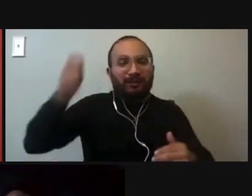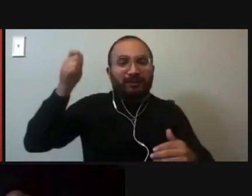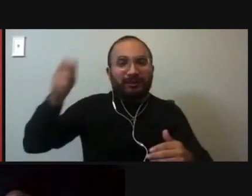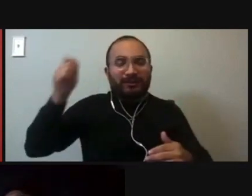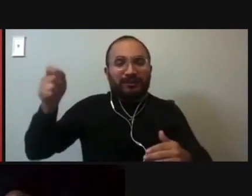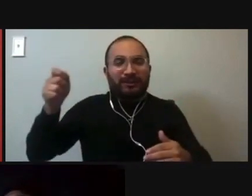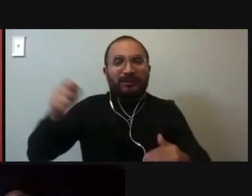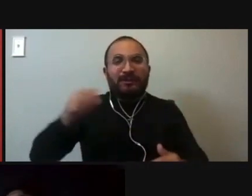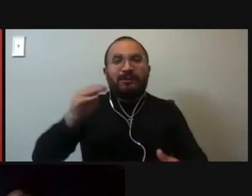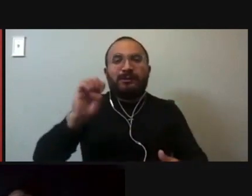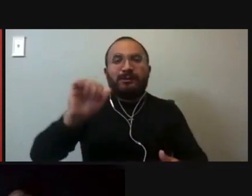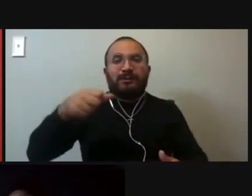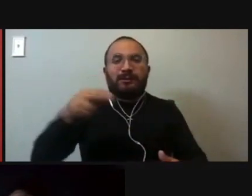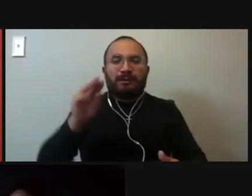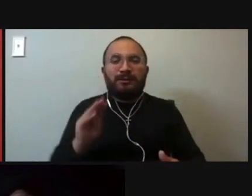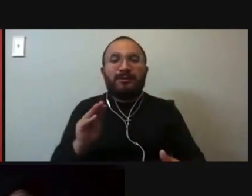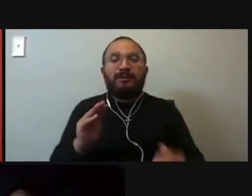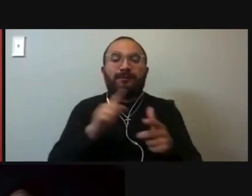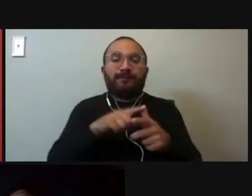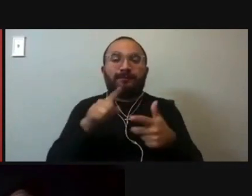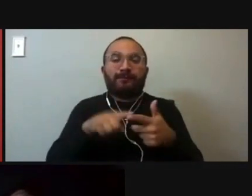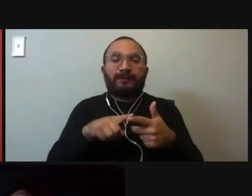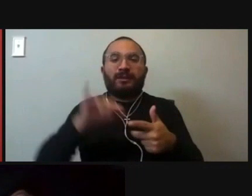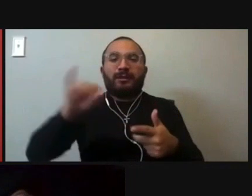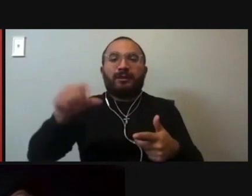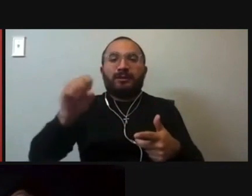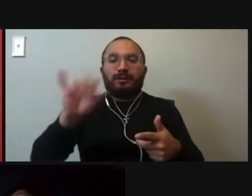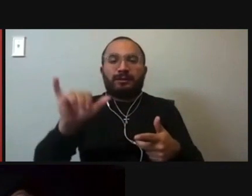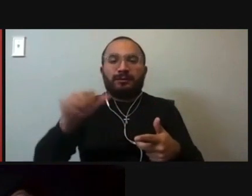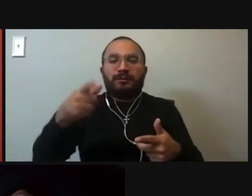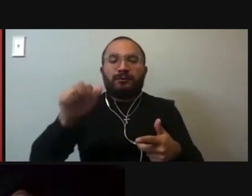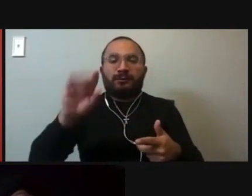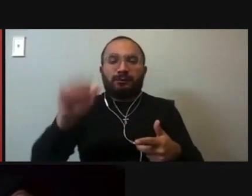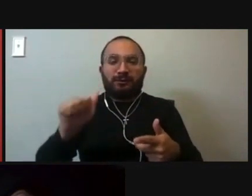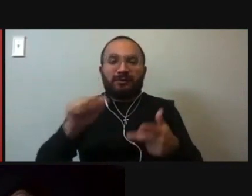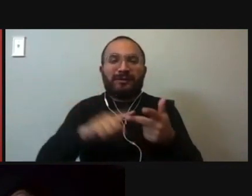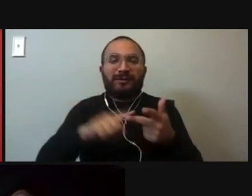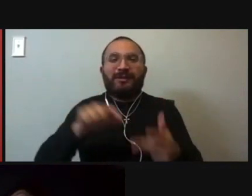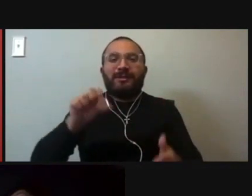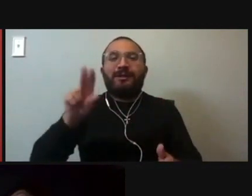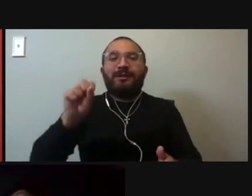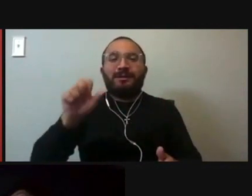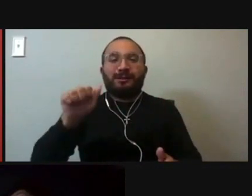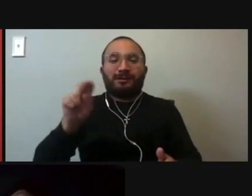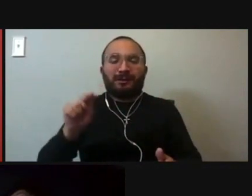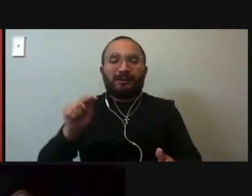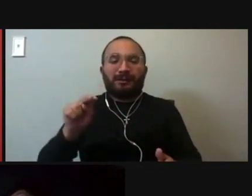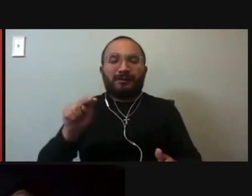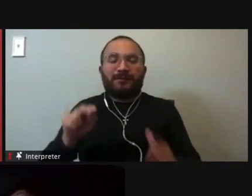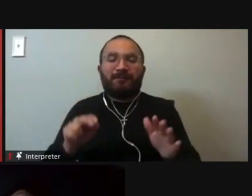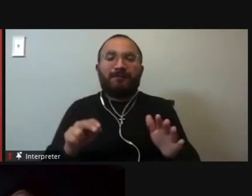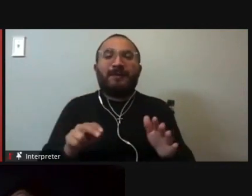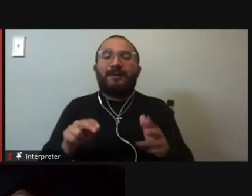Martinez for being here, as well as Ms. Christine Hortix running for Bexar County Commissioner, Precinct